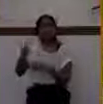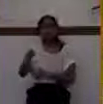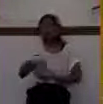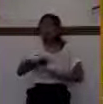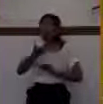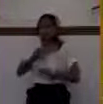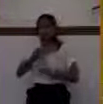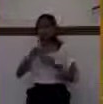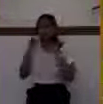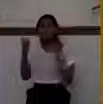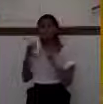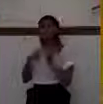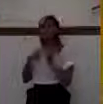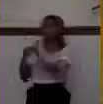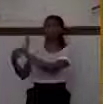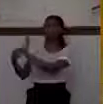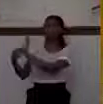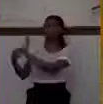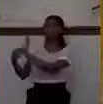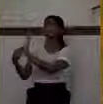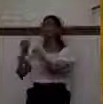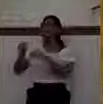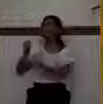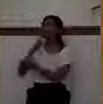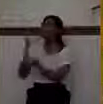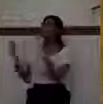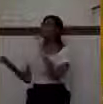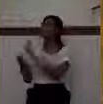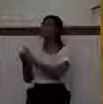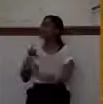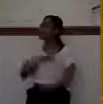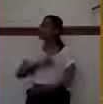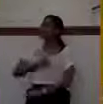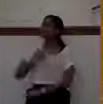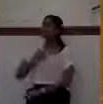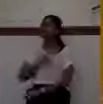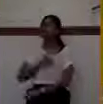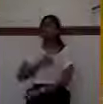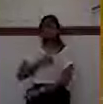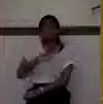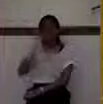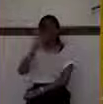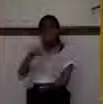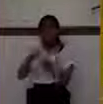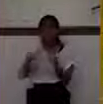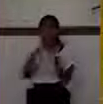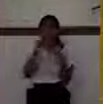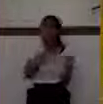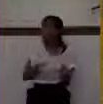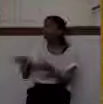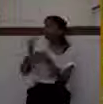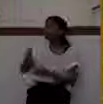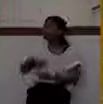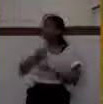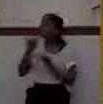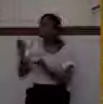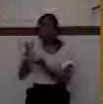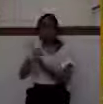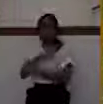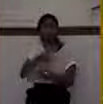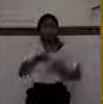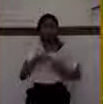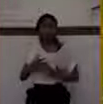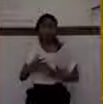sin to him. You can repent to him and him alone. And you know what? When you turn to him with all your heart, he will forgive you.